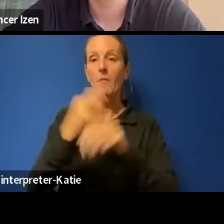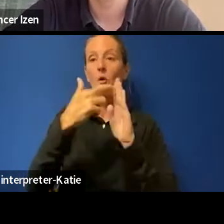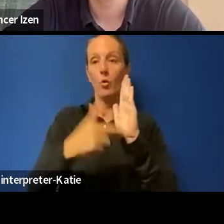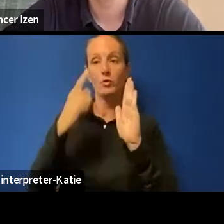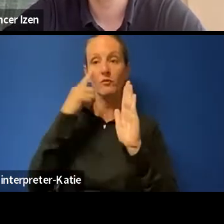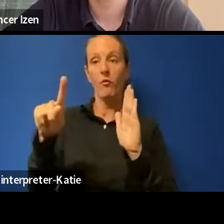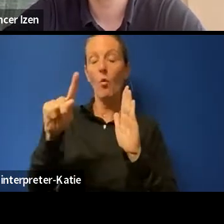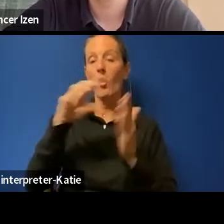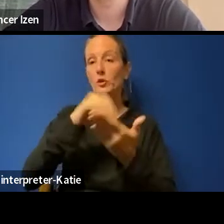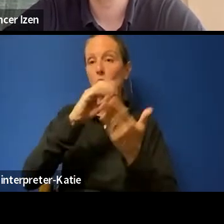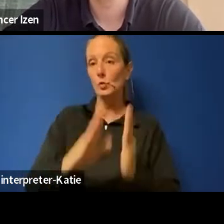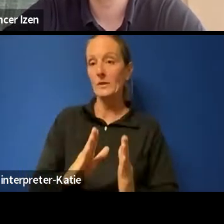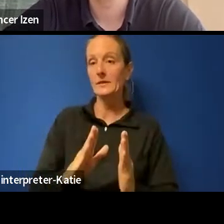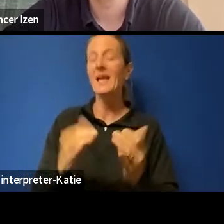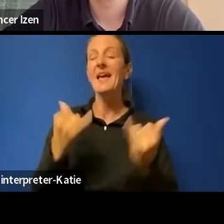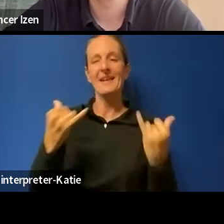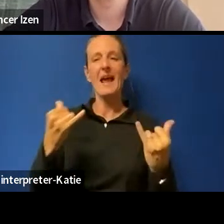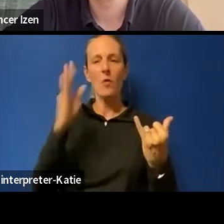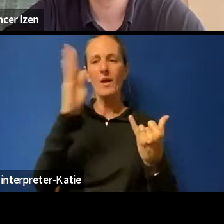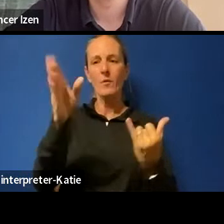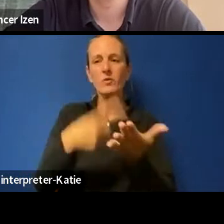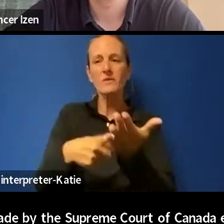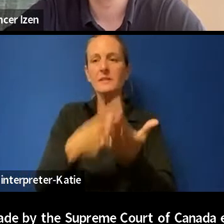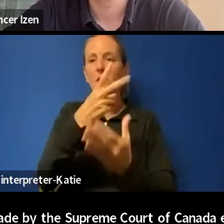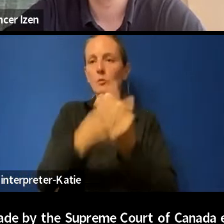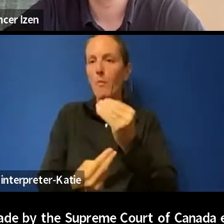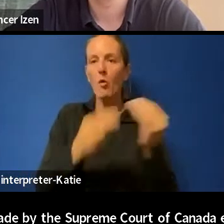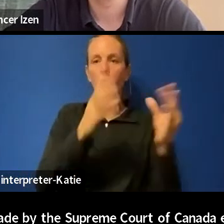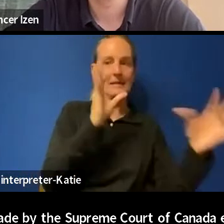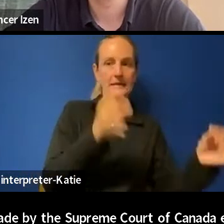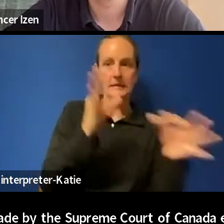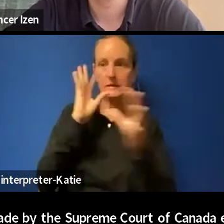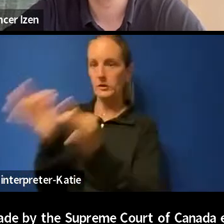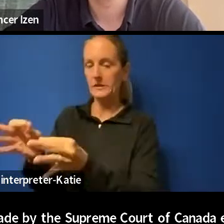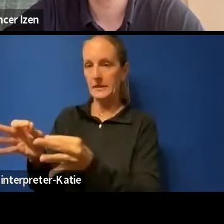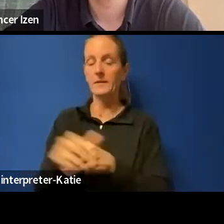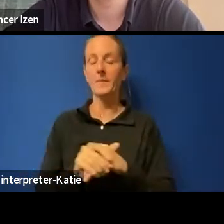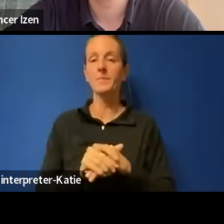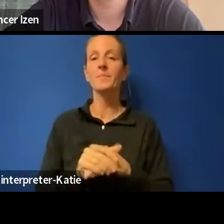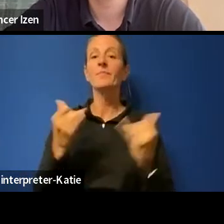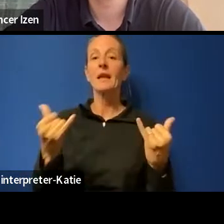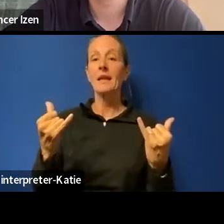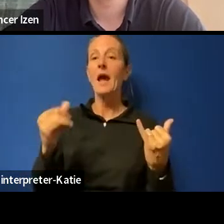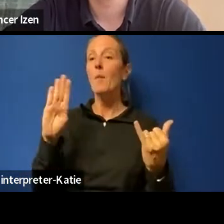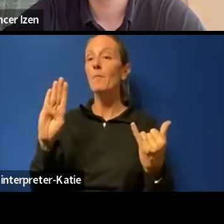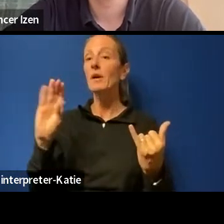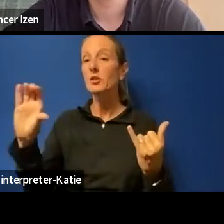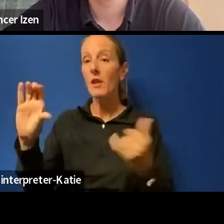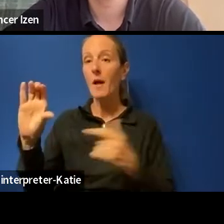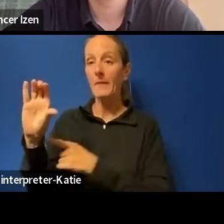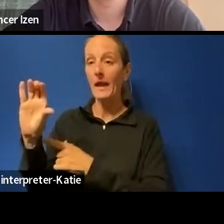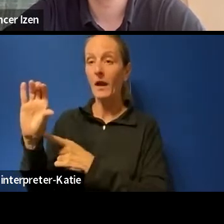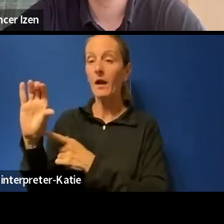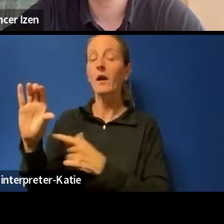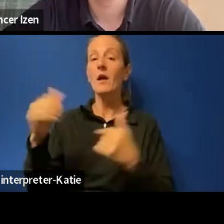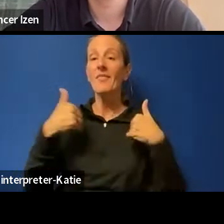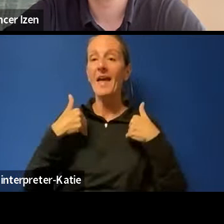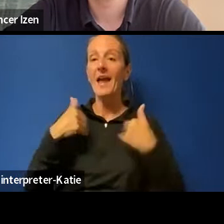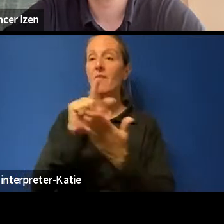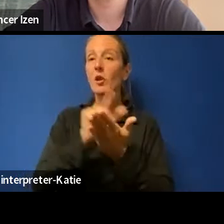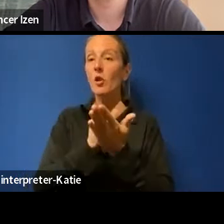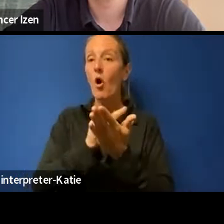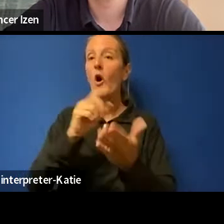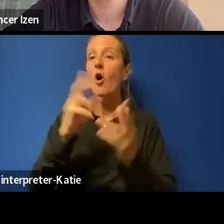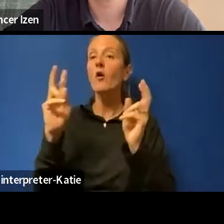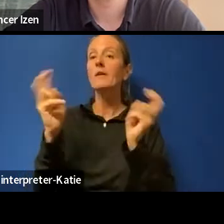will talk about these decisions shortly. Student privacy rights are also established in British Columbia, for example, via a law called the School Act